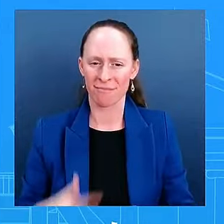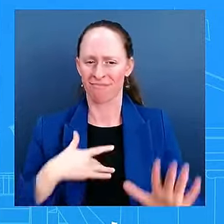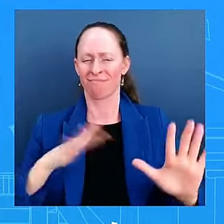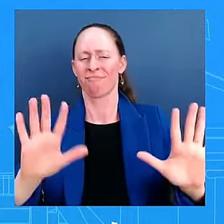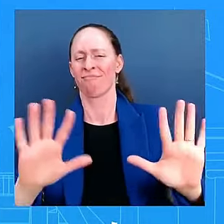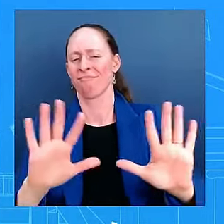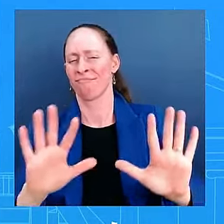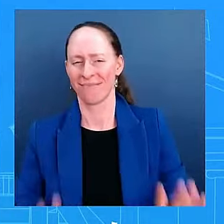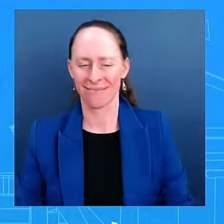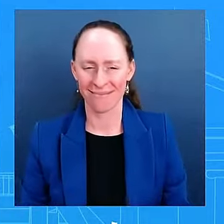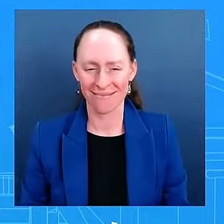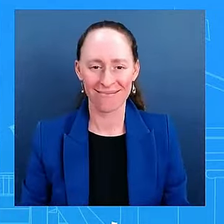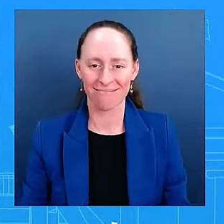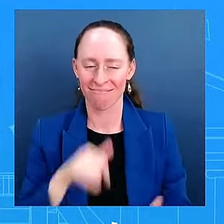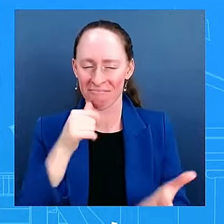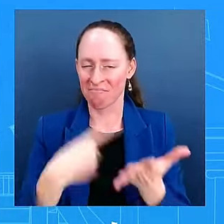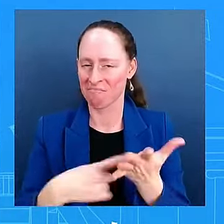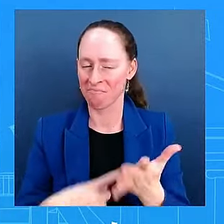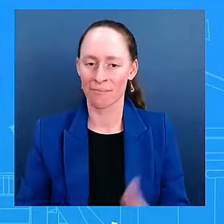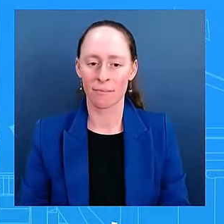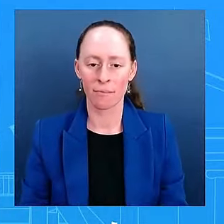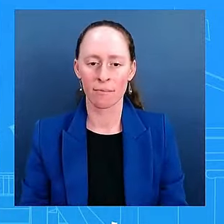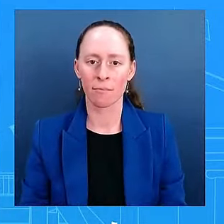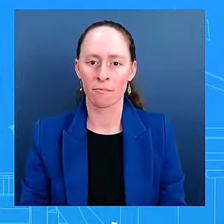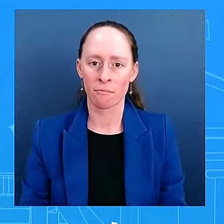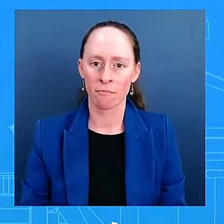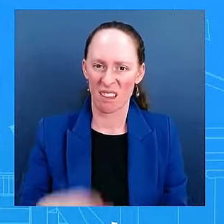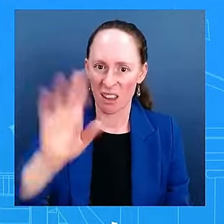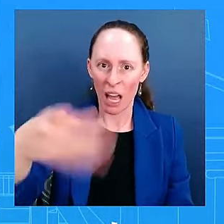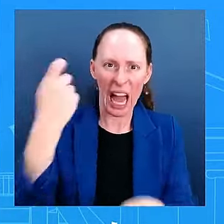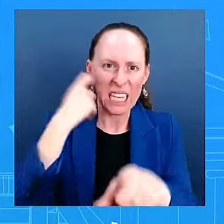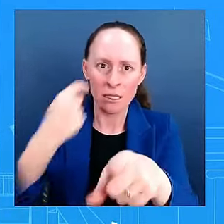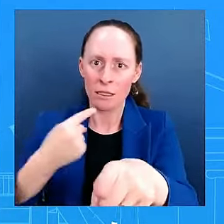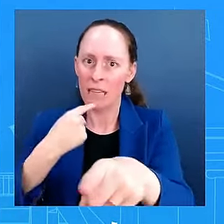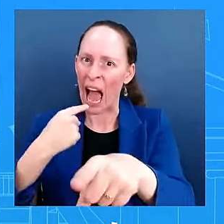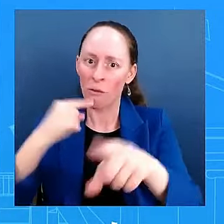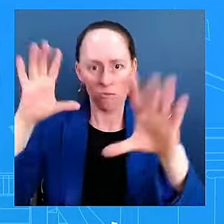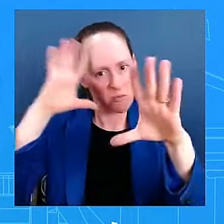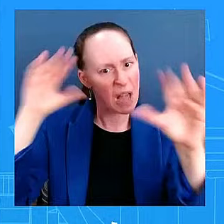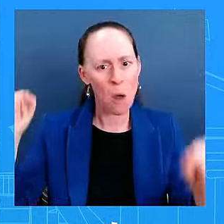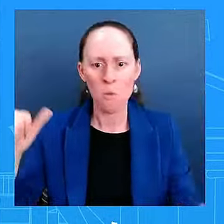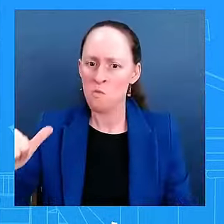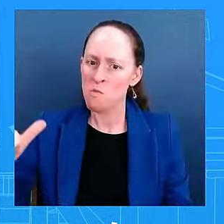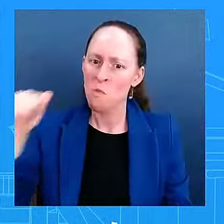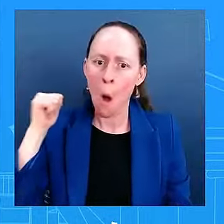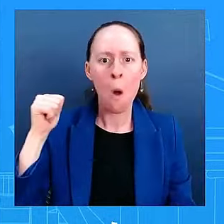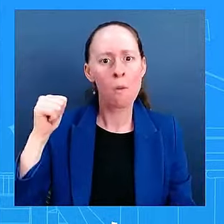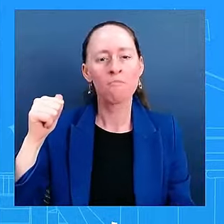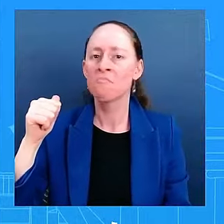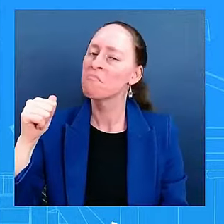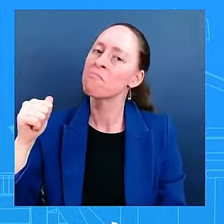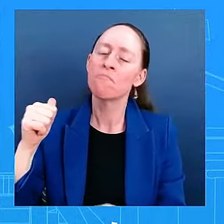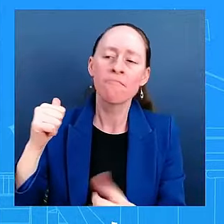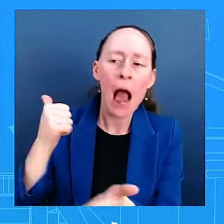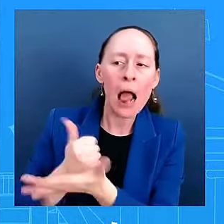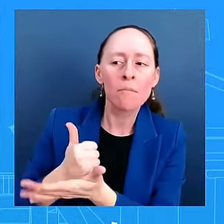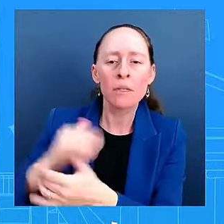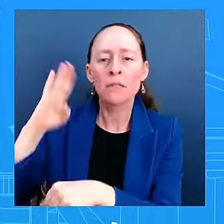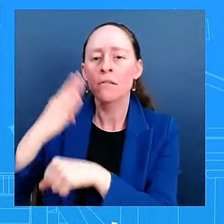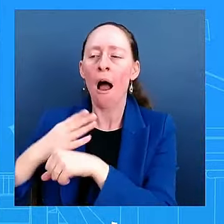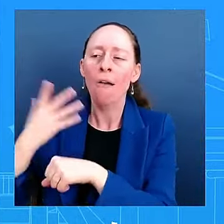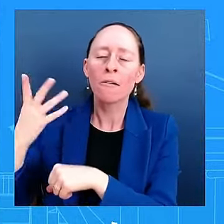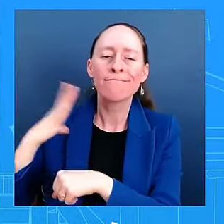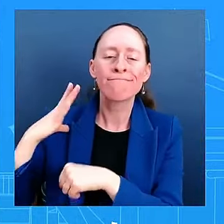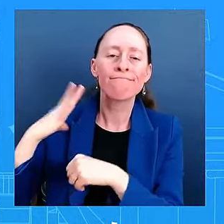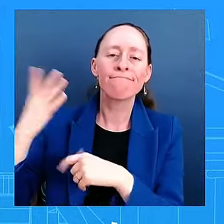the president would not consider a commutation of his sentence. it. You're saying that still stands? Okay, great. Yeah, Yeah. And then I heard you earlier in the briefing talking